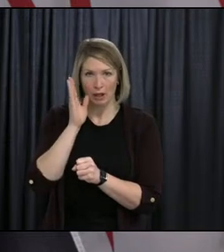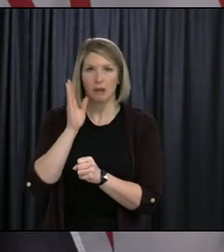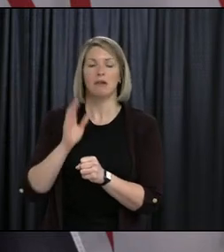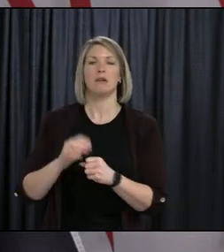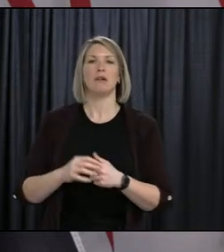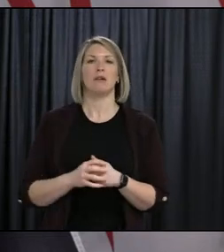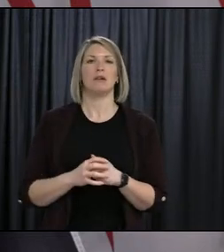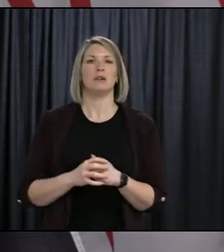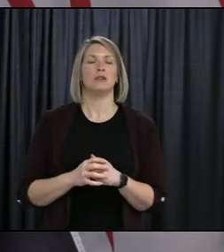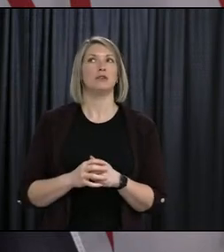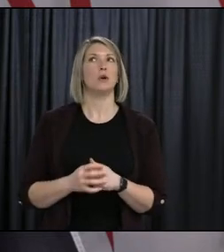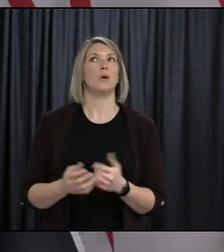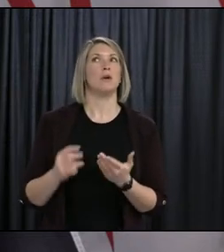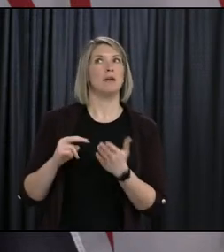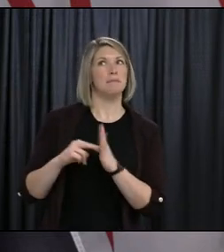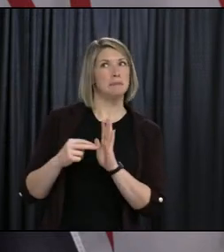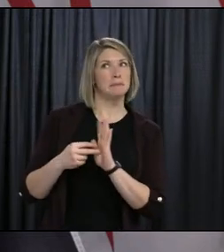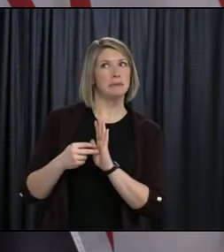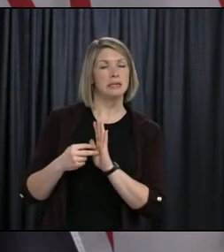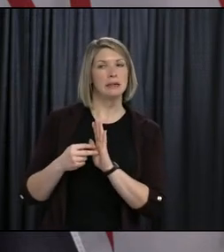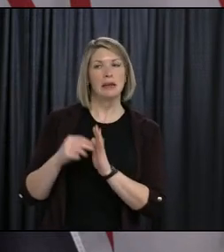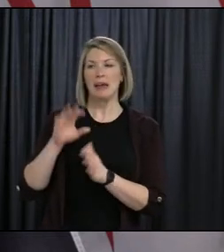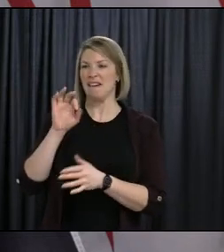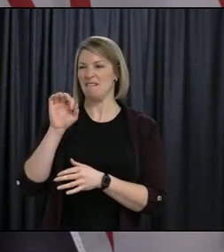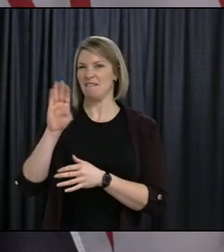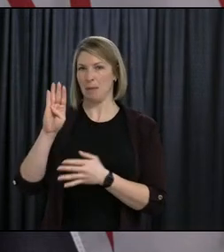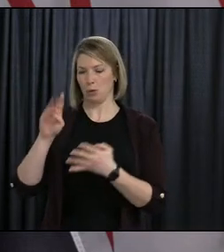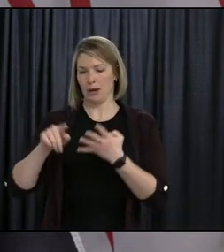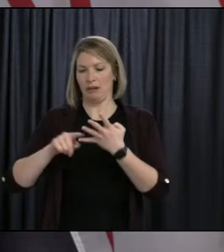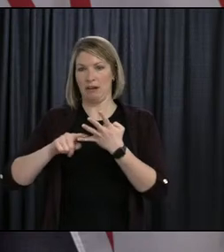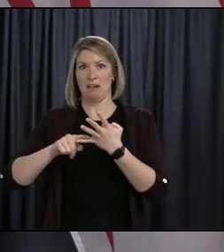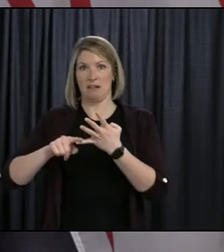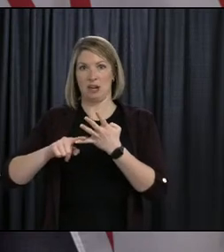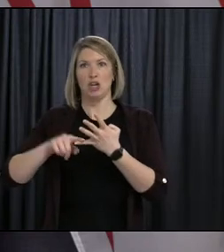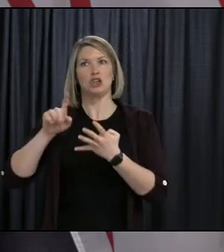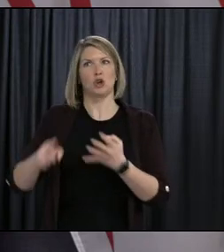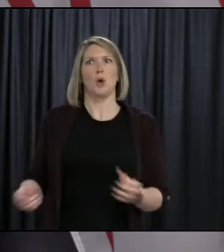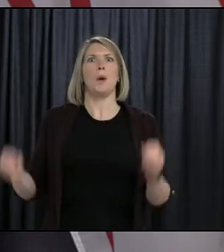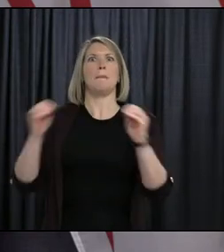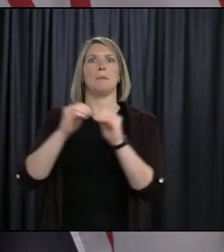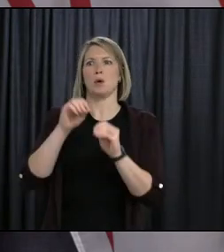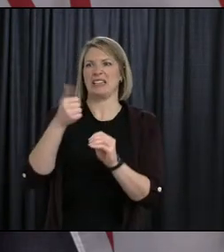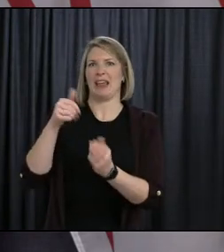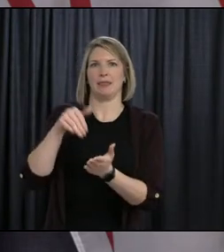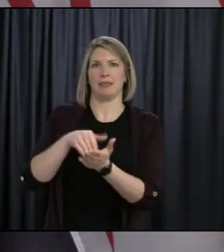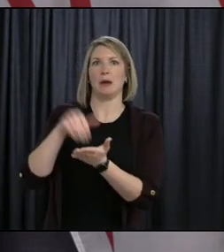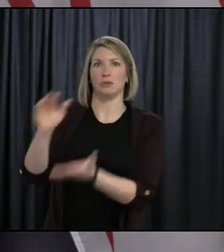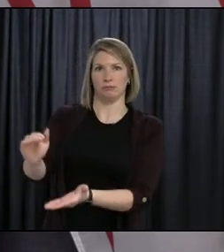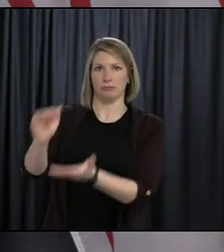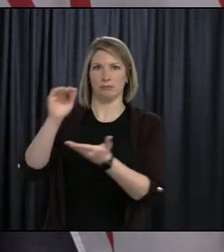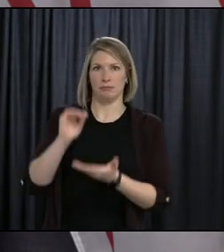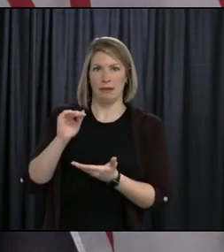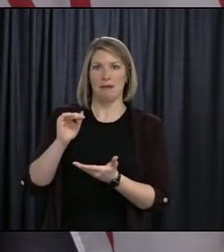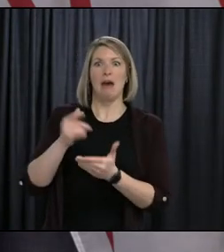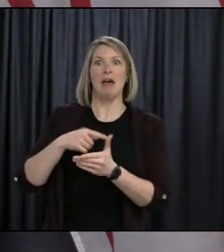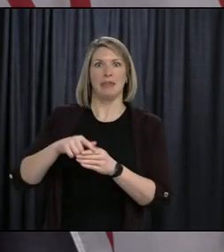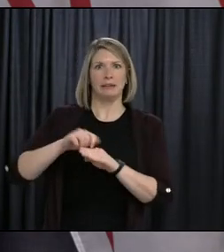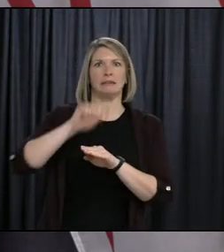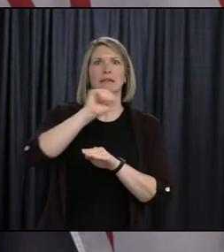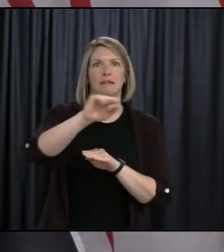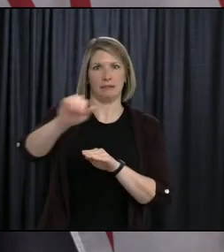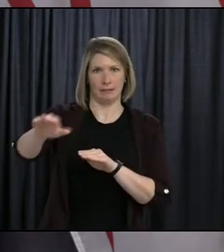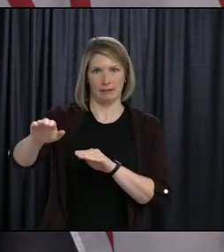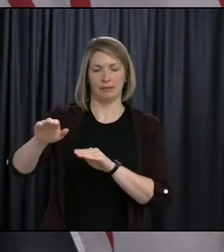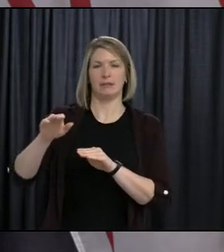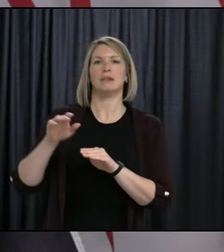So we're expecting, by the end of February, a further 10,000, and then they had to be configured. And then we